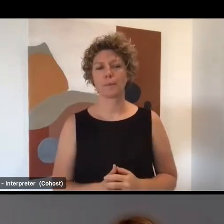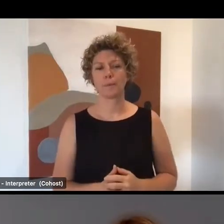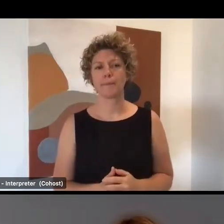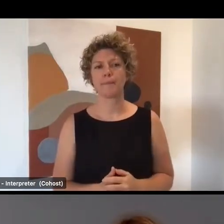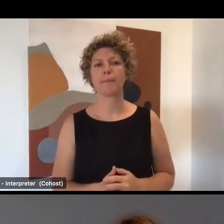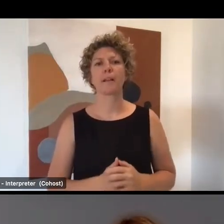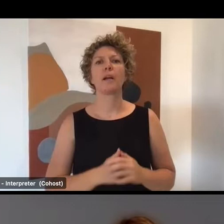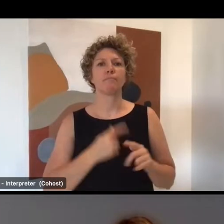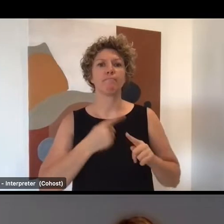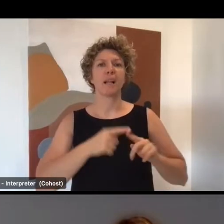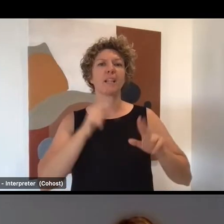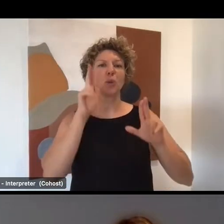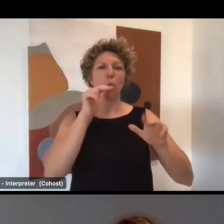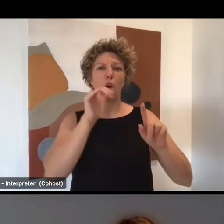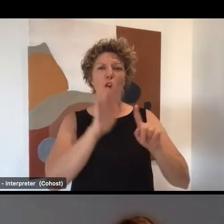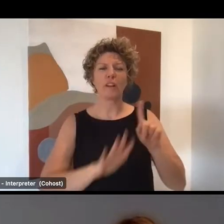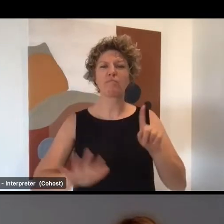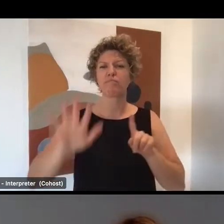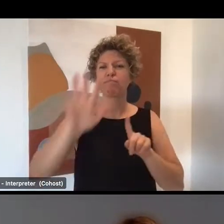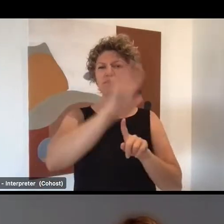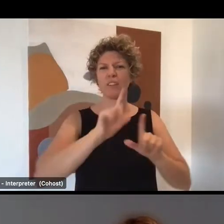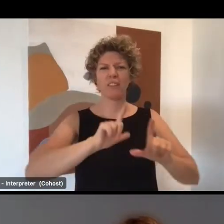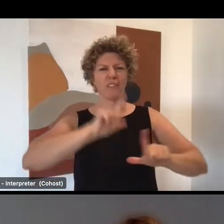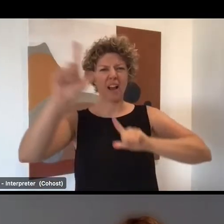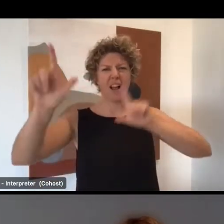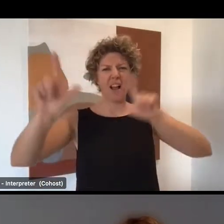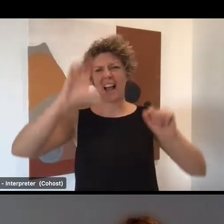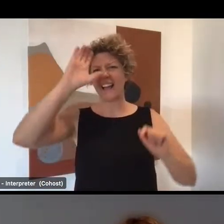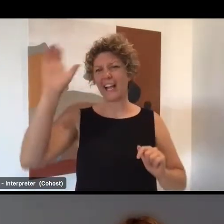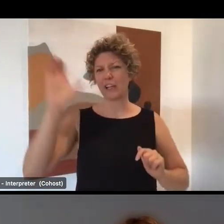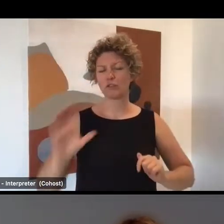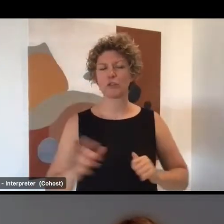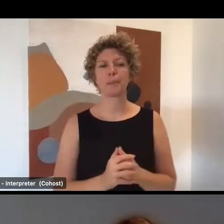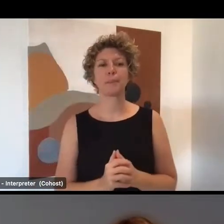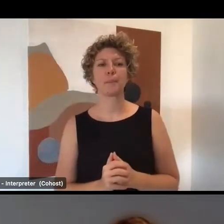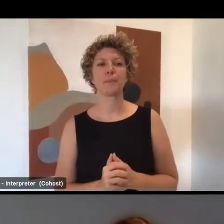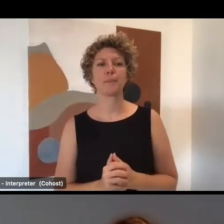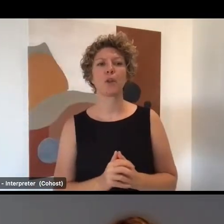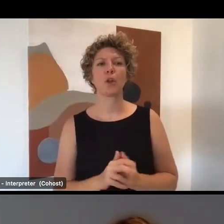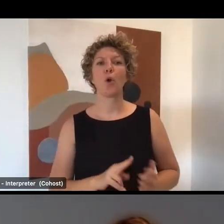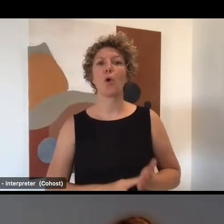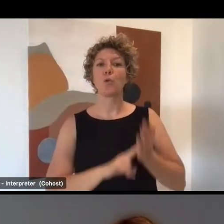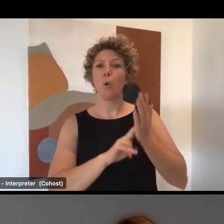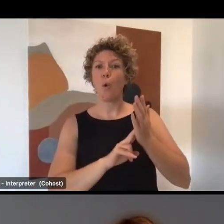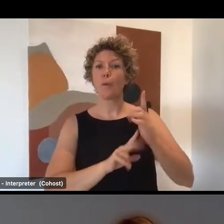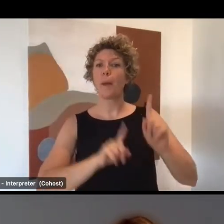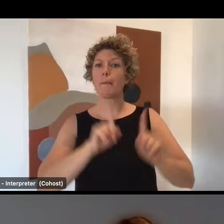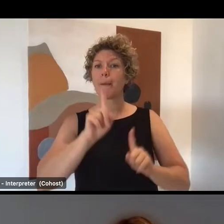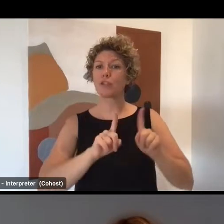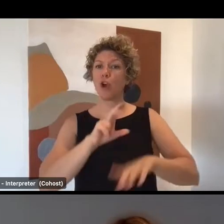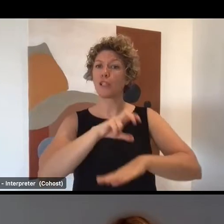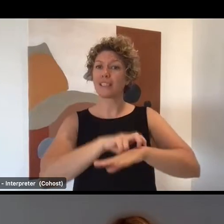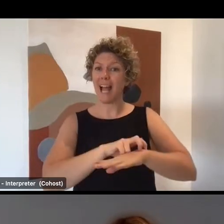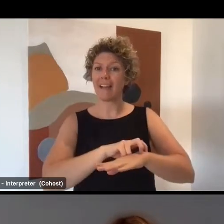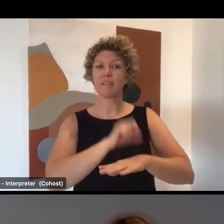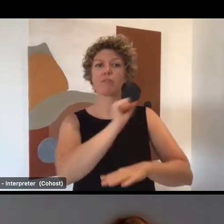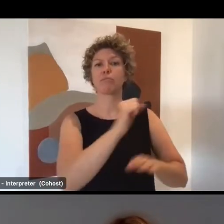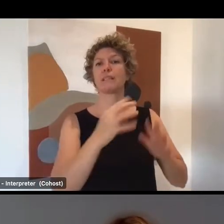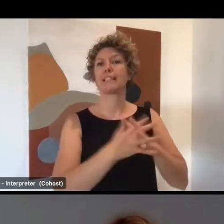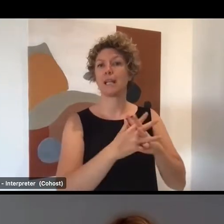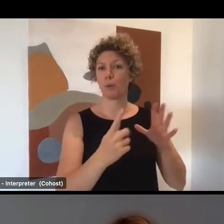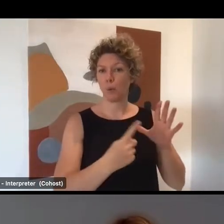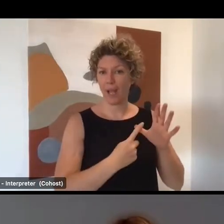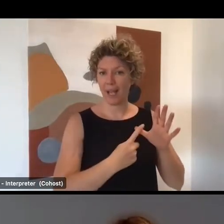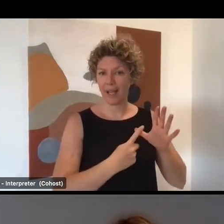remote and very remote areas. CODA Metro TAFE, North Metropolitan TAFE WA with